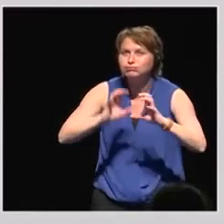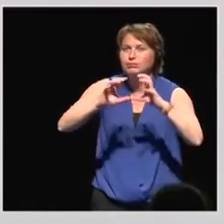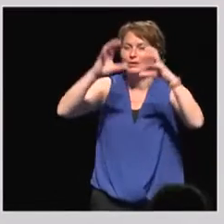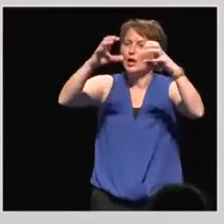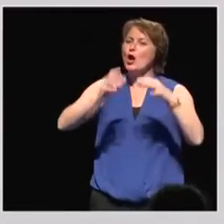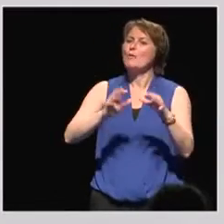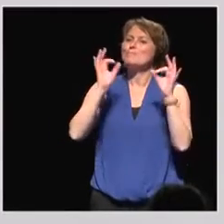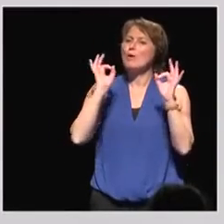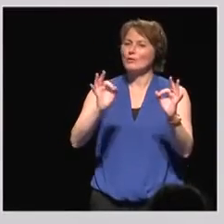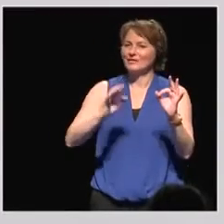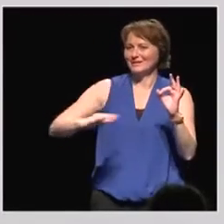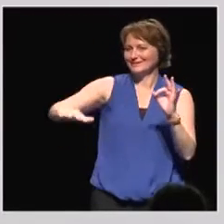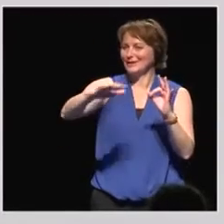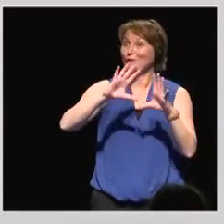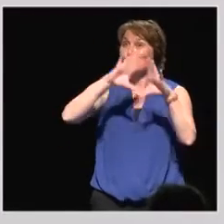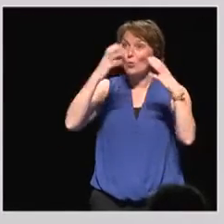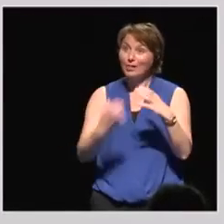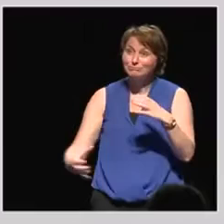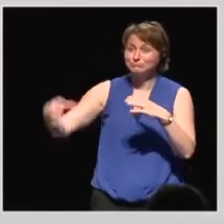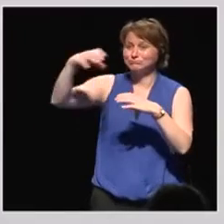I guess we just have to keep on trying.